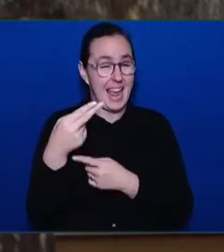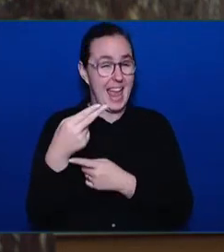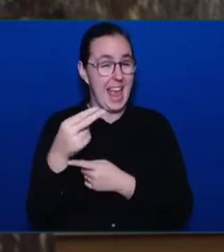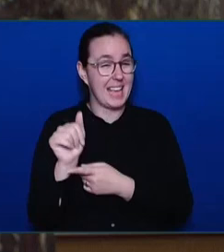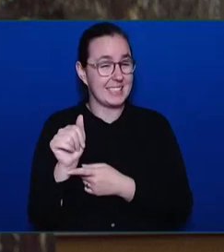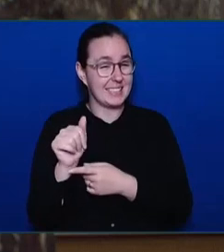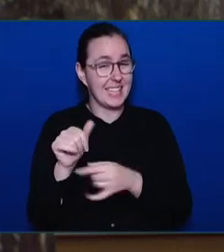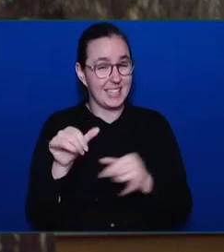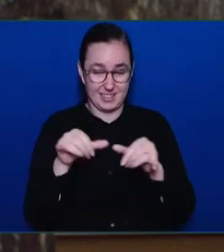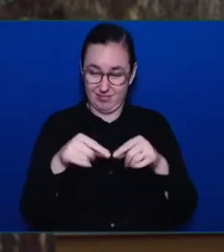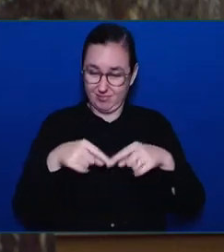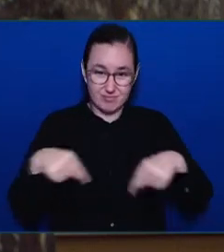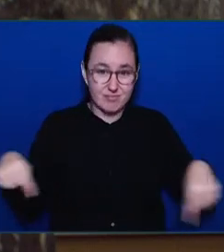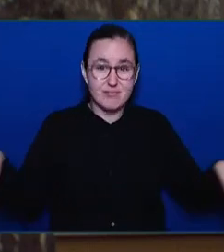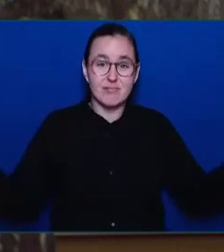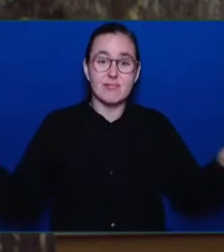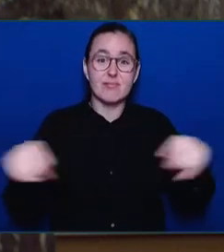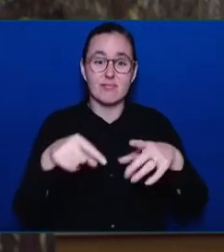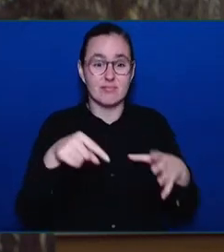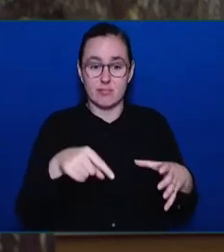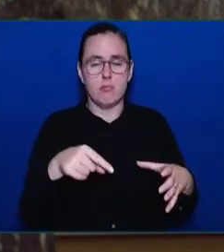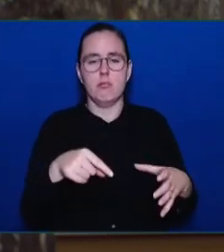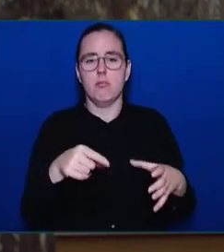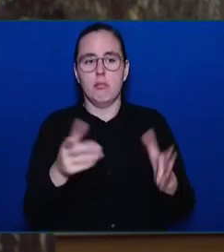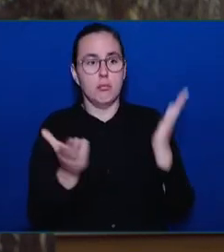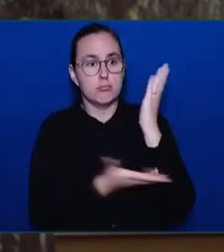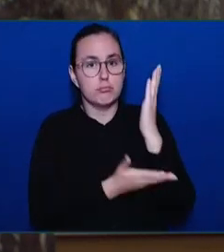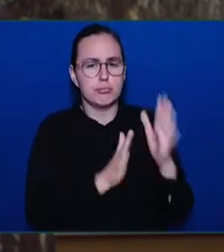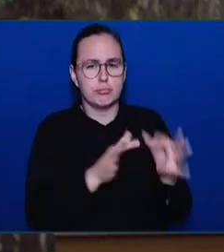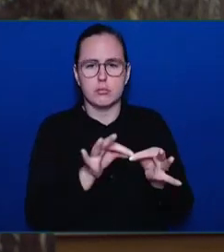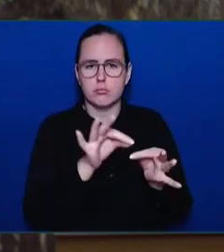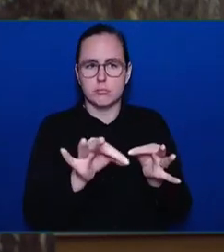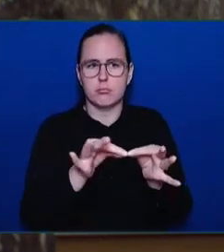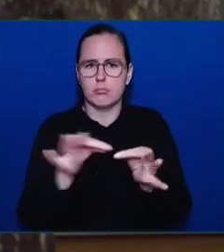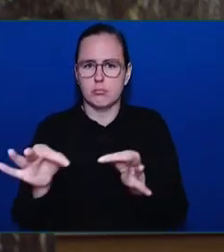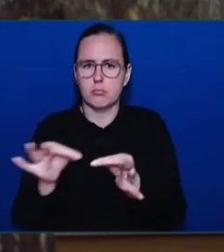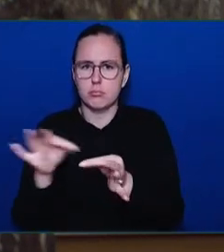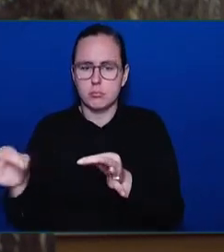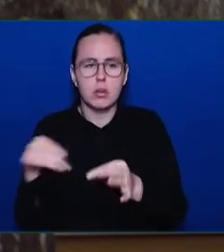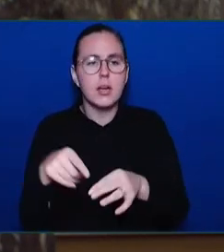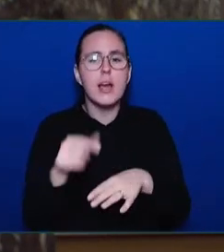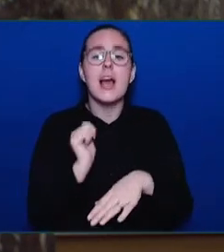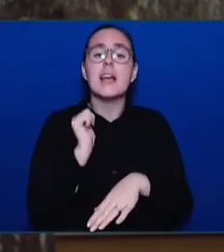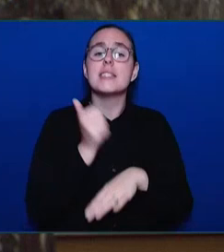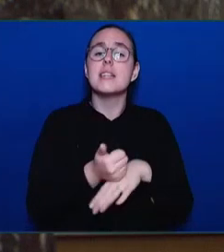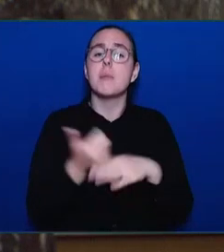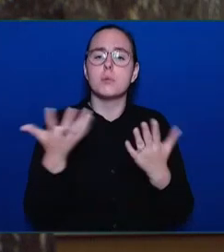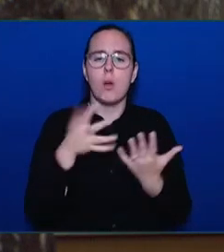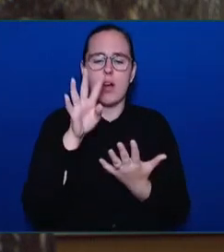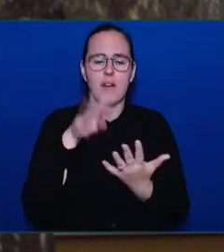establish what are called forest landscape tables, where in the past the